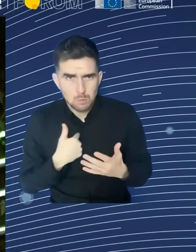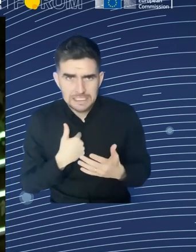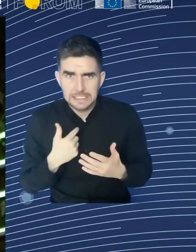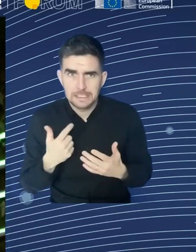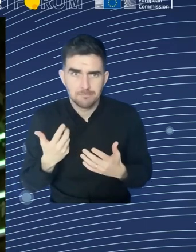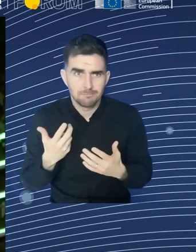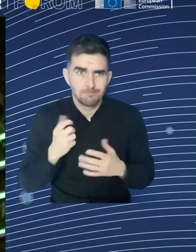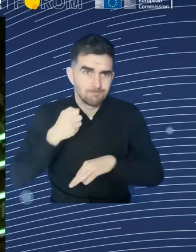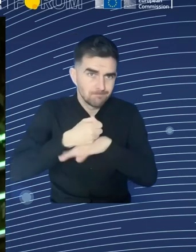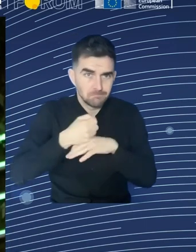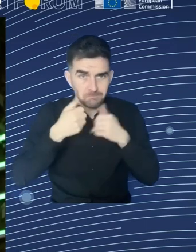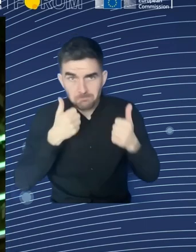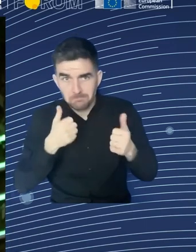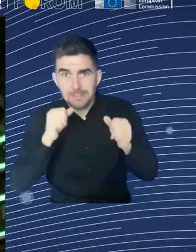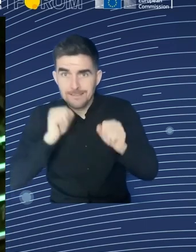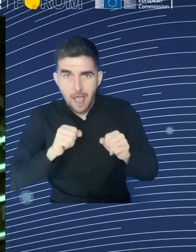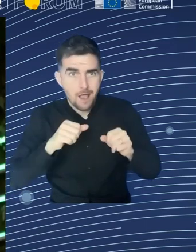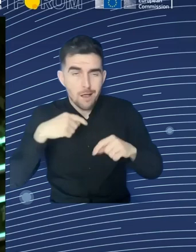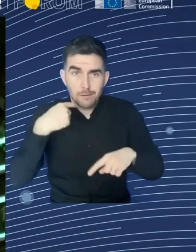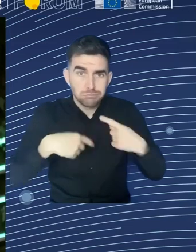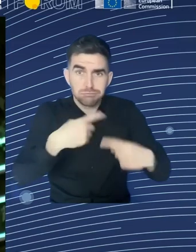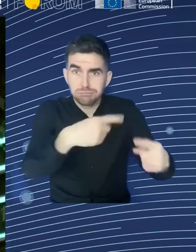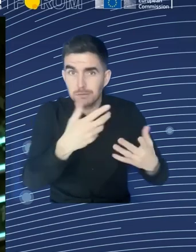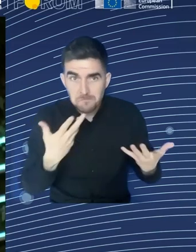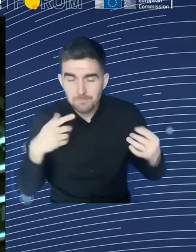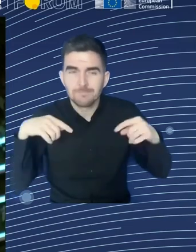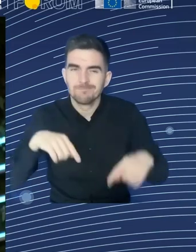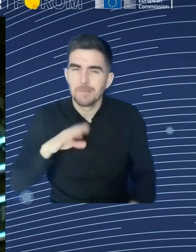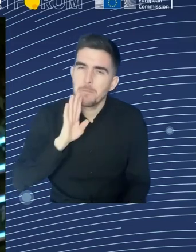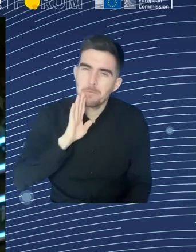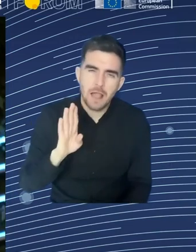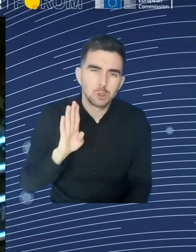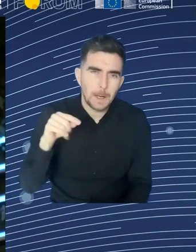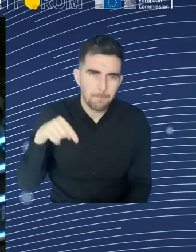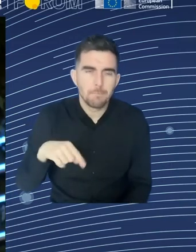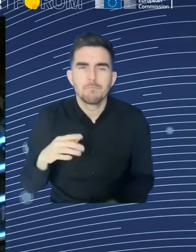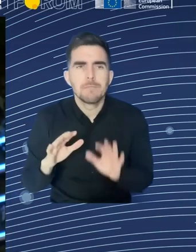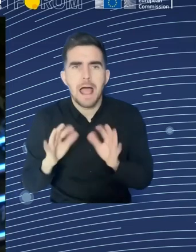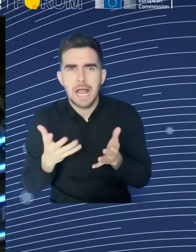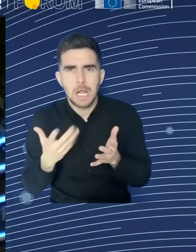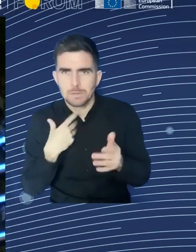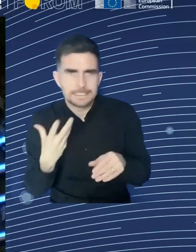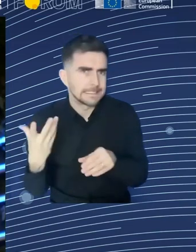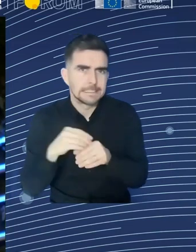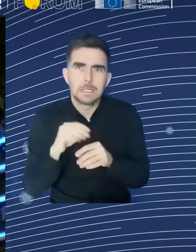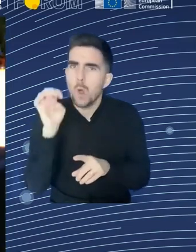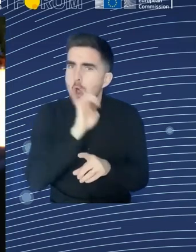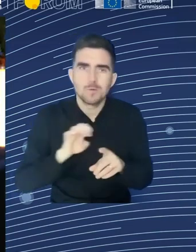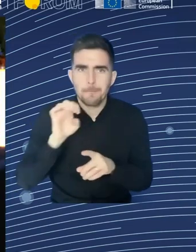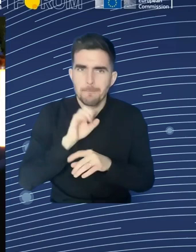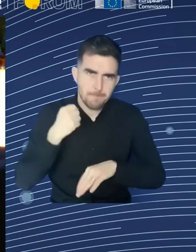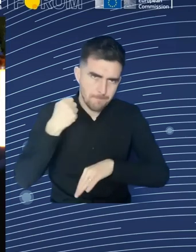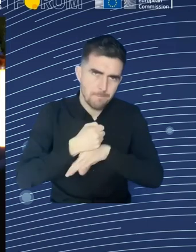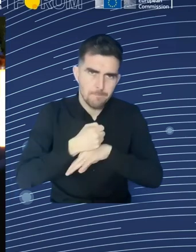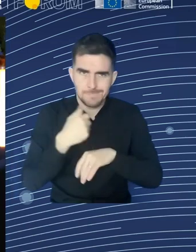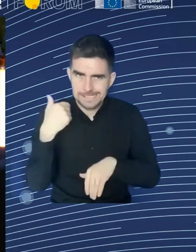benefit system for people who are long-term in long-term incapacity. We introduced a